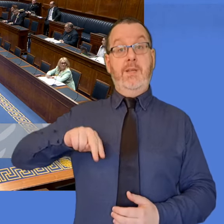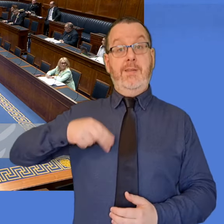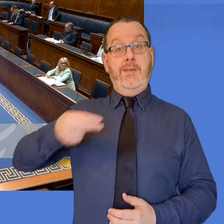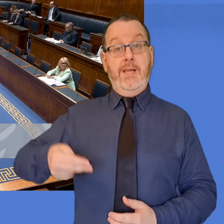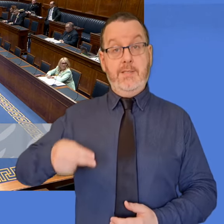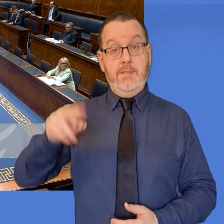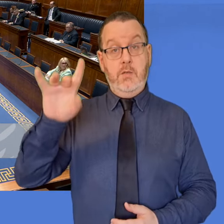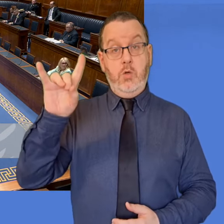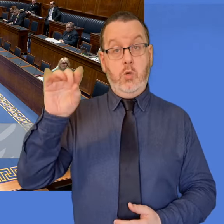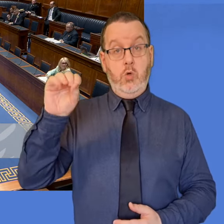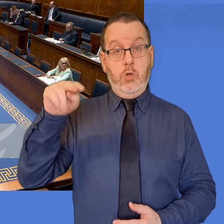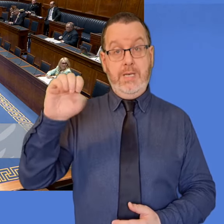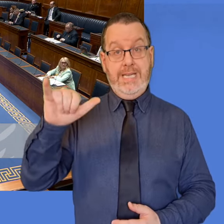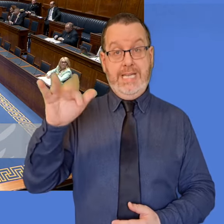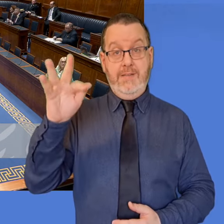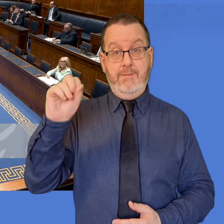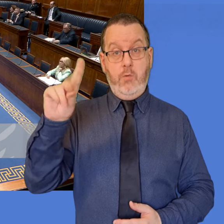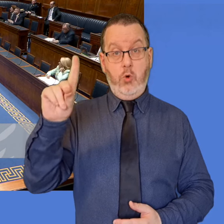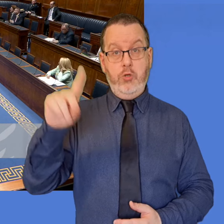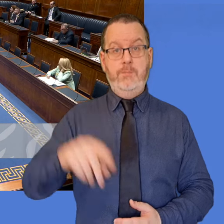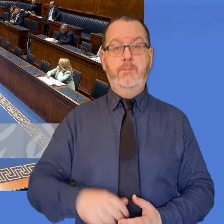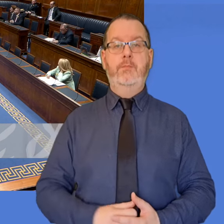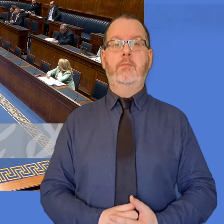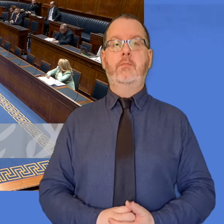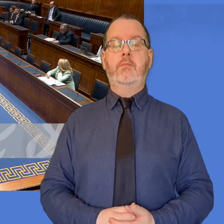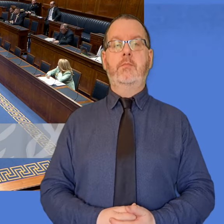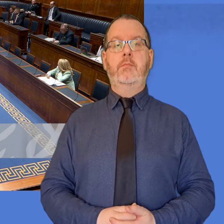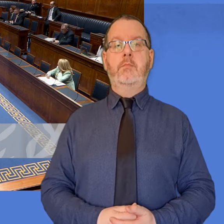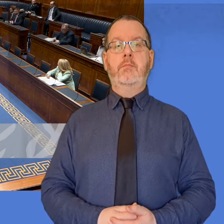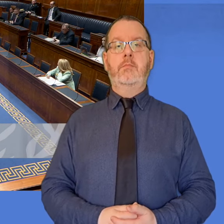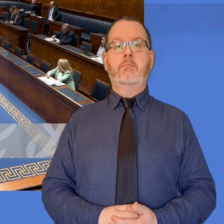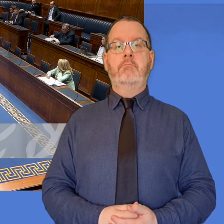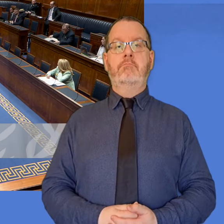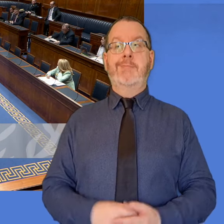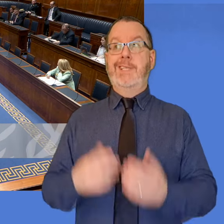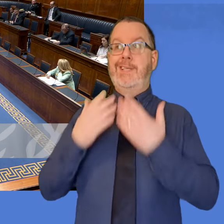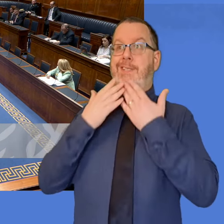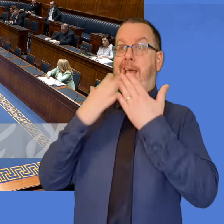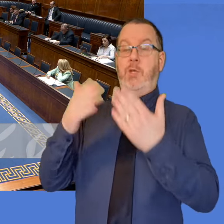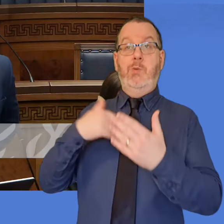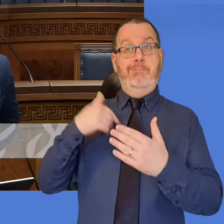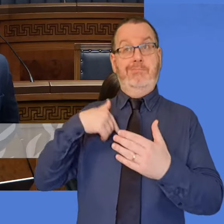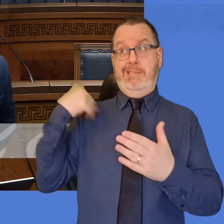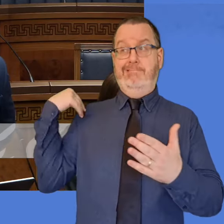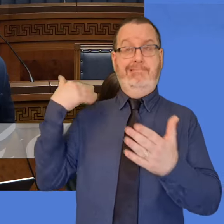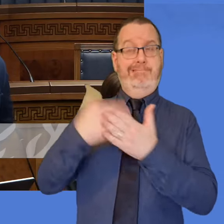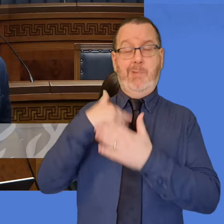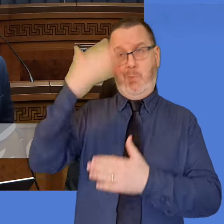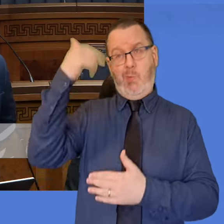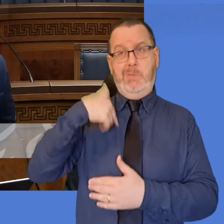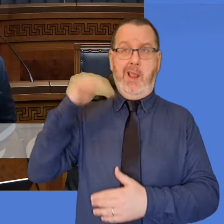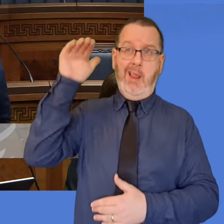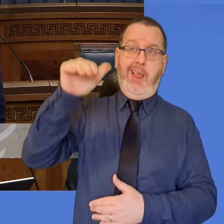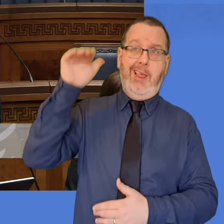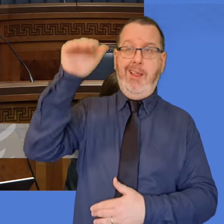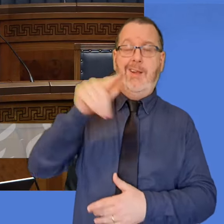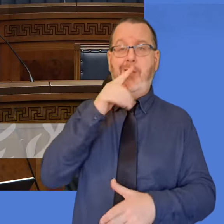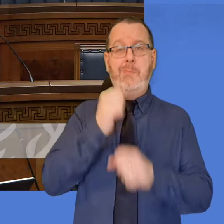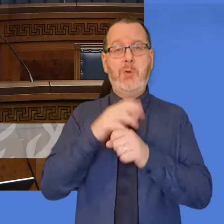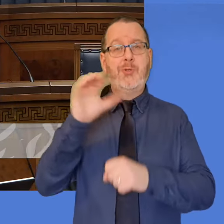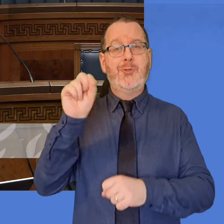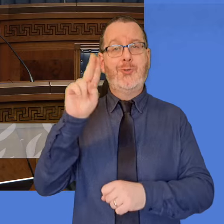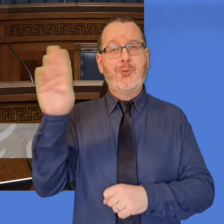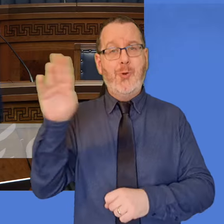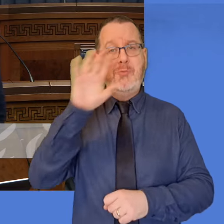Thank you, Mr. Speaker. I've previously asked the Minister, I've been torturing the Minister around questions for sub-regional and, and separately importantly, because it's been mentioned some clubs that